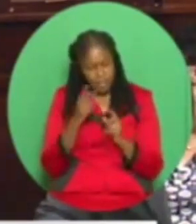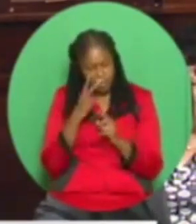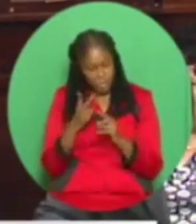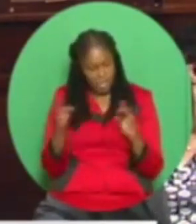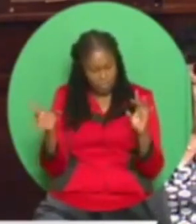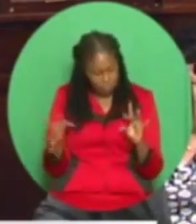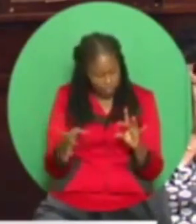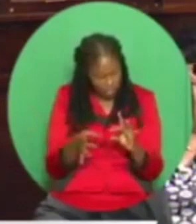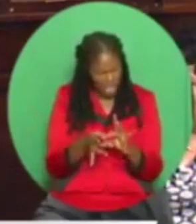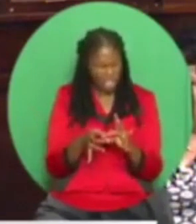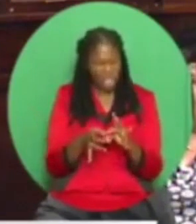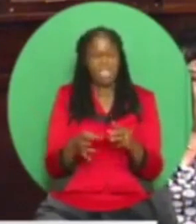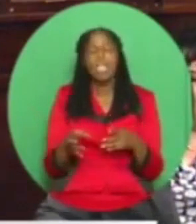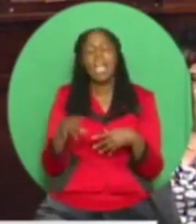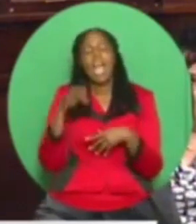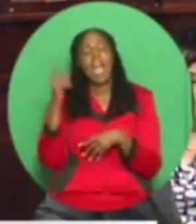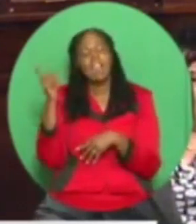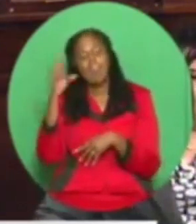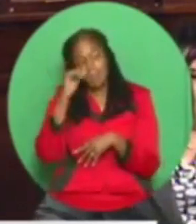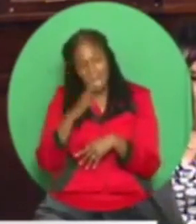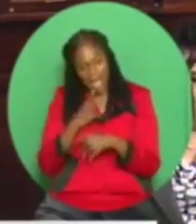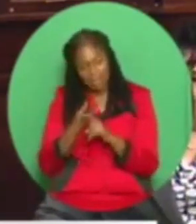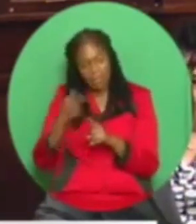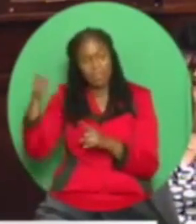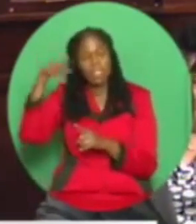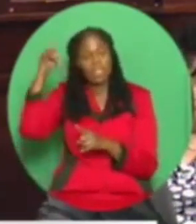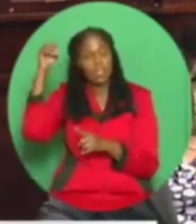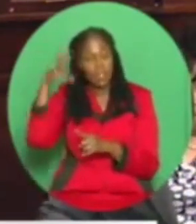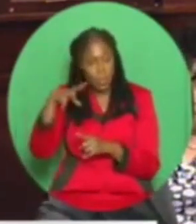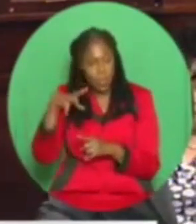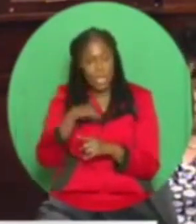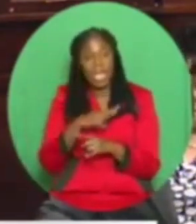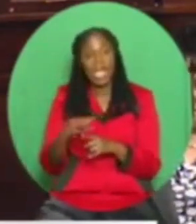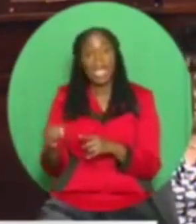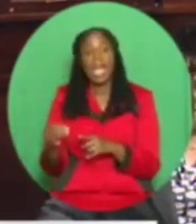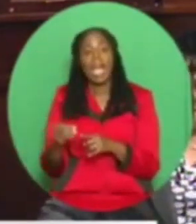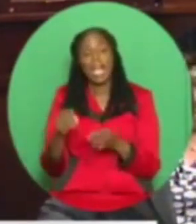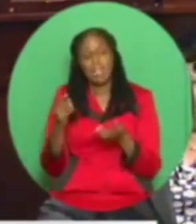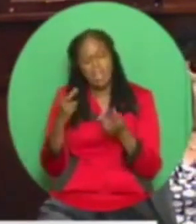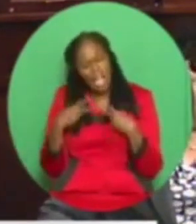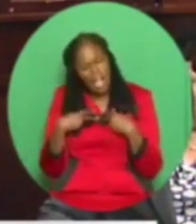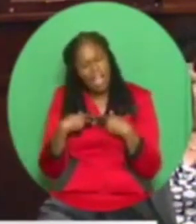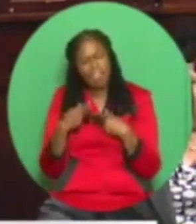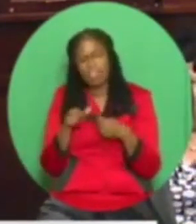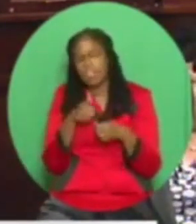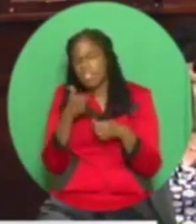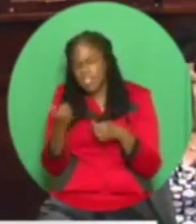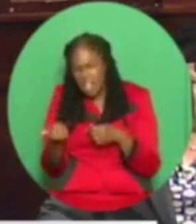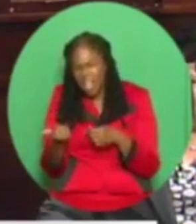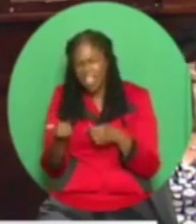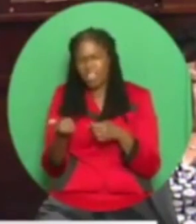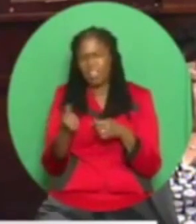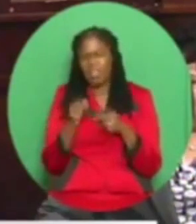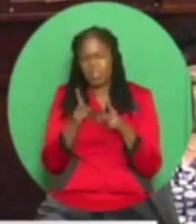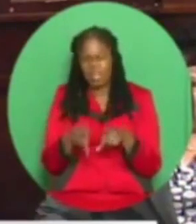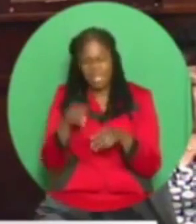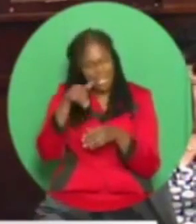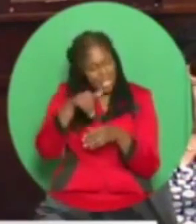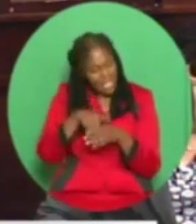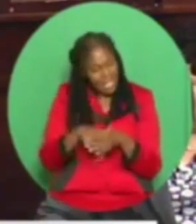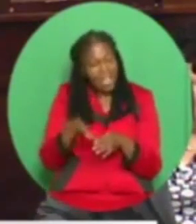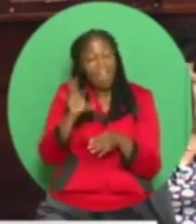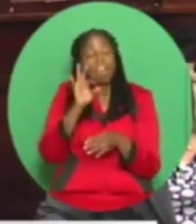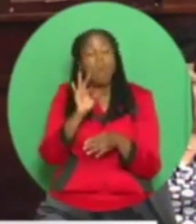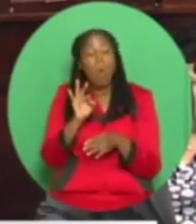I've connected, Sunstone has a relationship with Formula One. Formula One, recipient of cash to go to